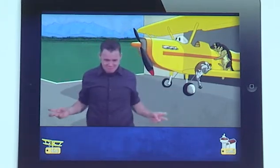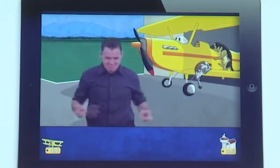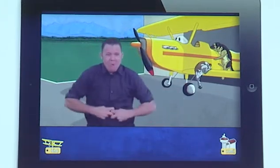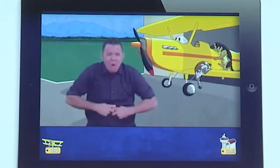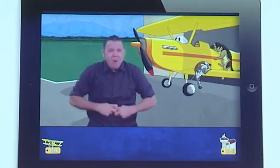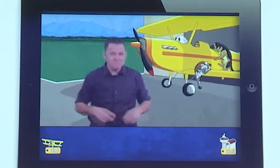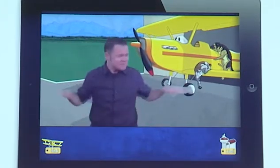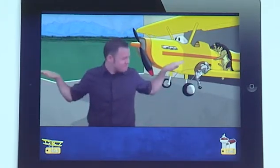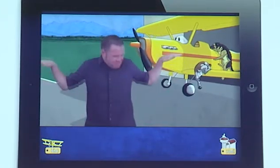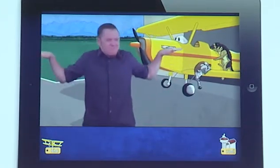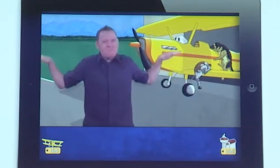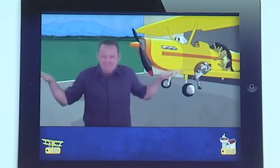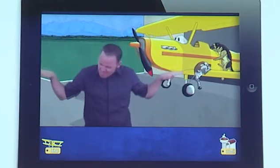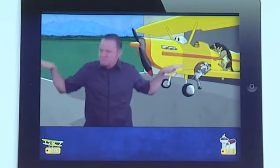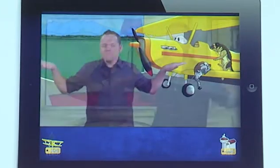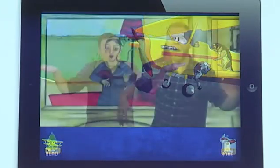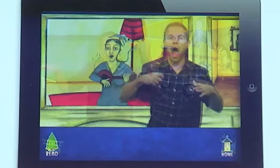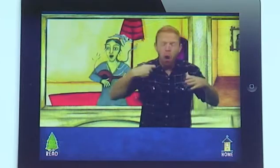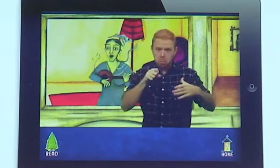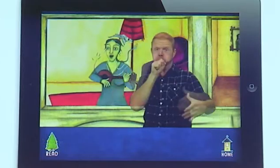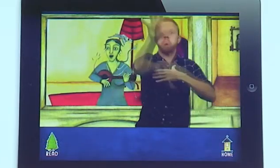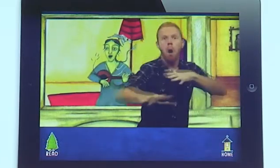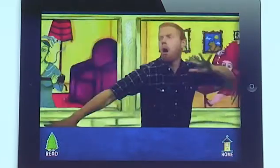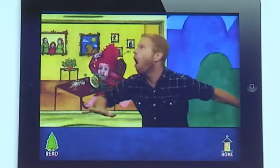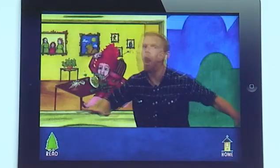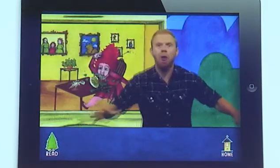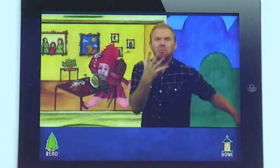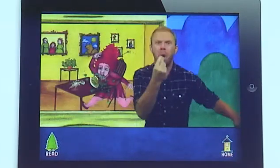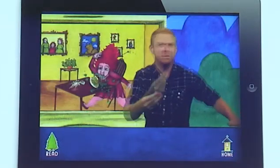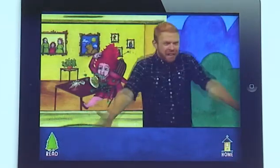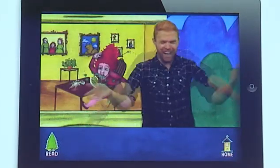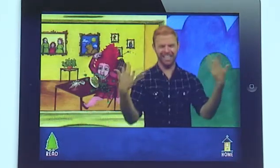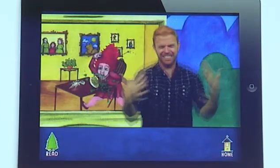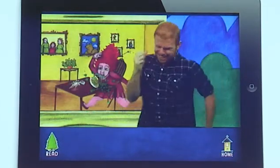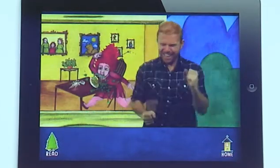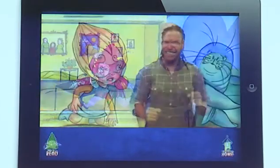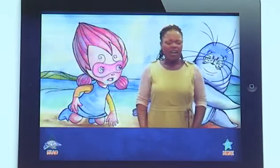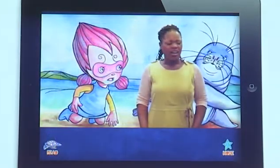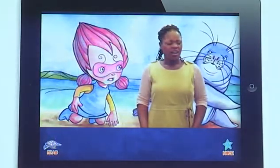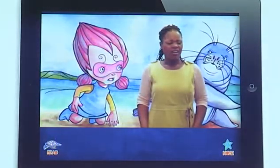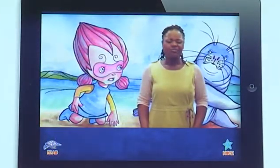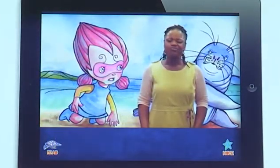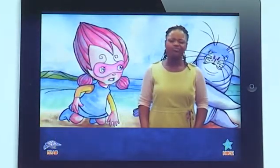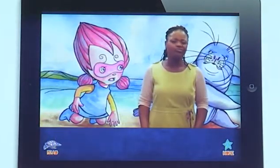children in particular, their first or native language is ASL, and they ultimately do learn to read